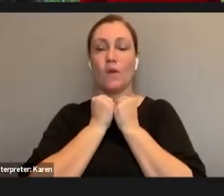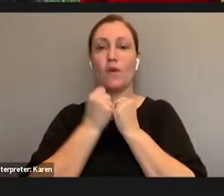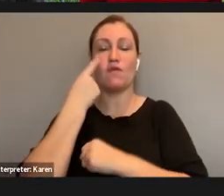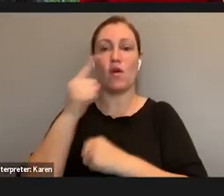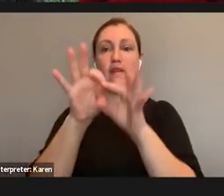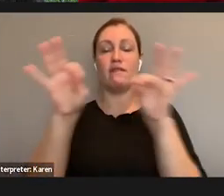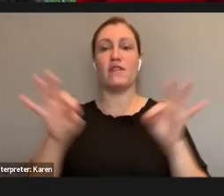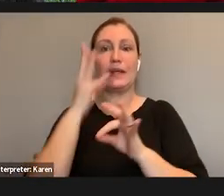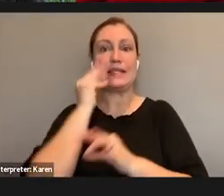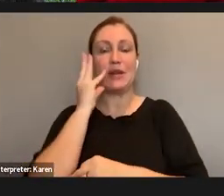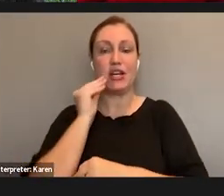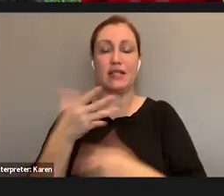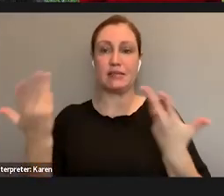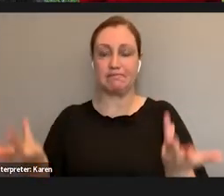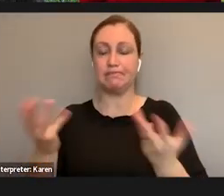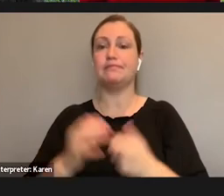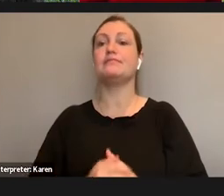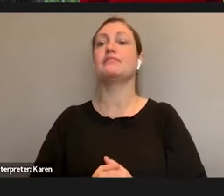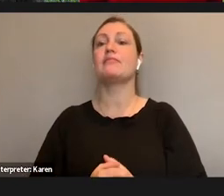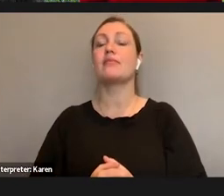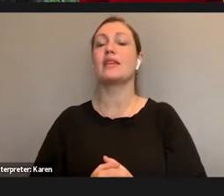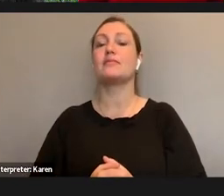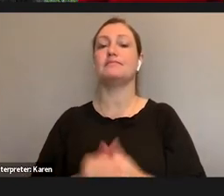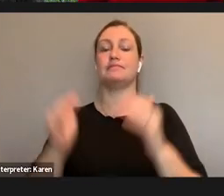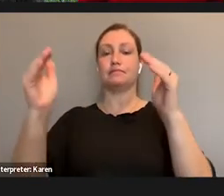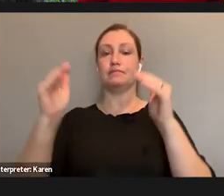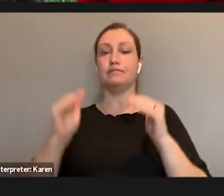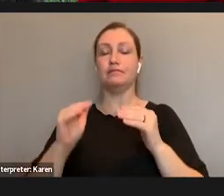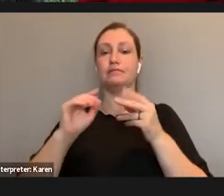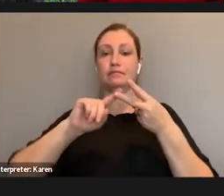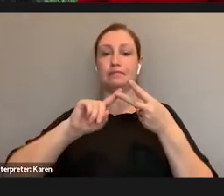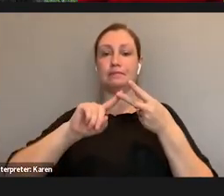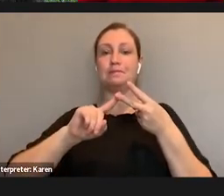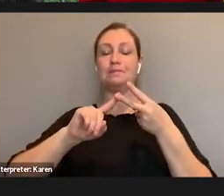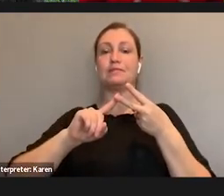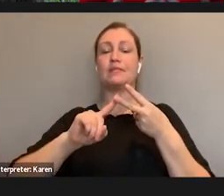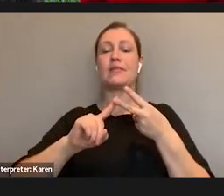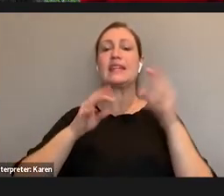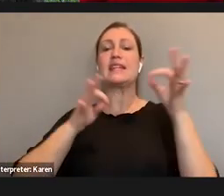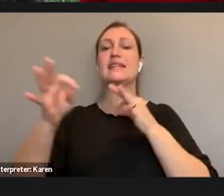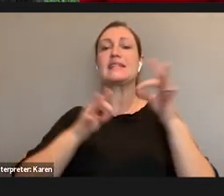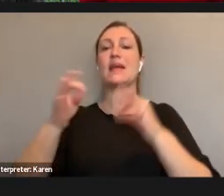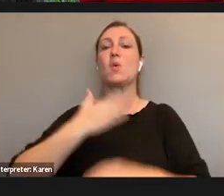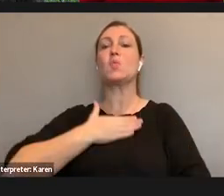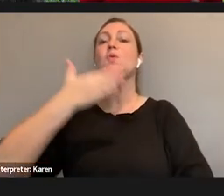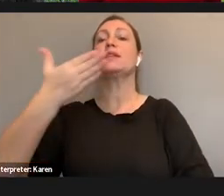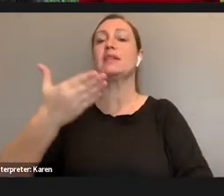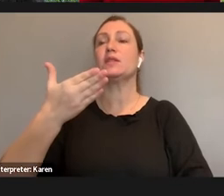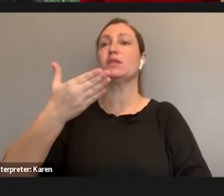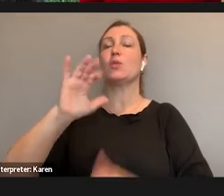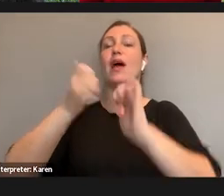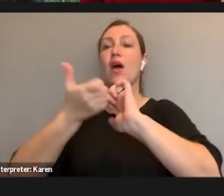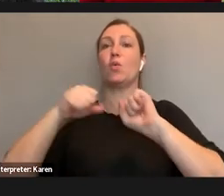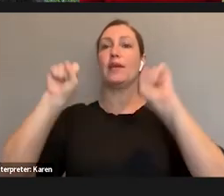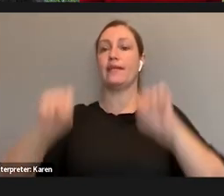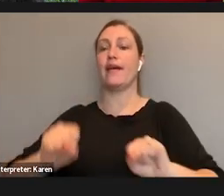experience. I'm articulate a willingness to adapt your field courses ahead of time. So before a